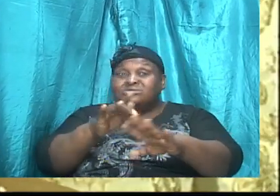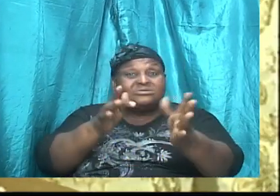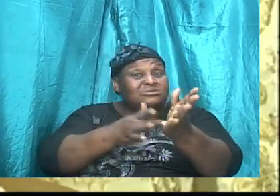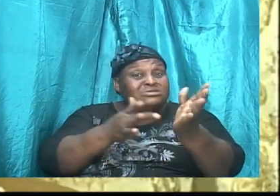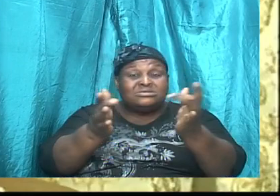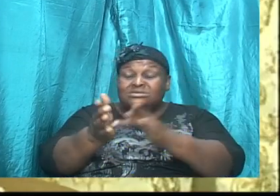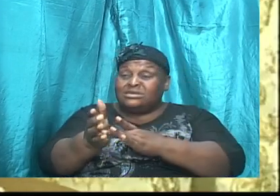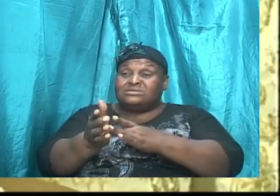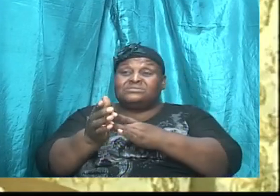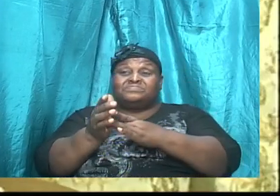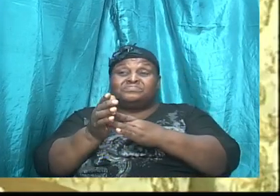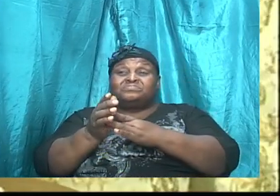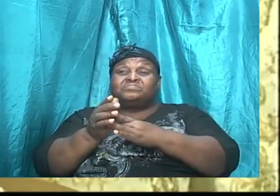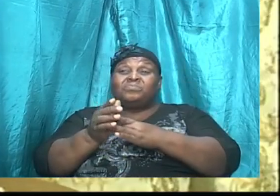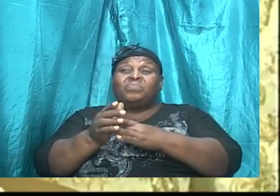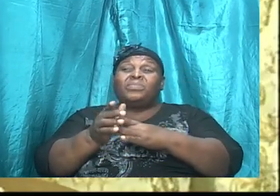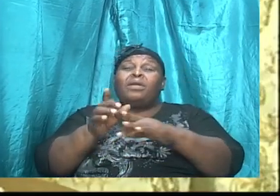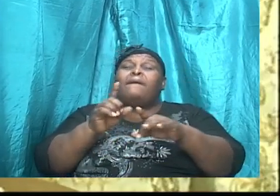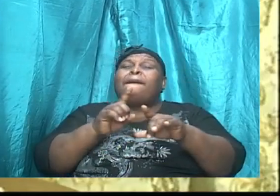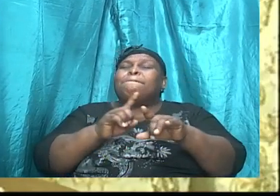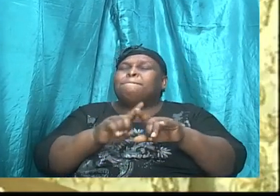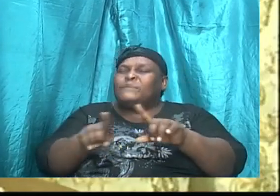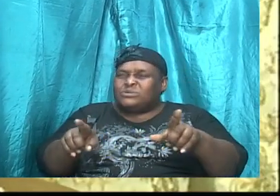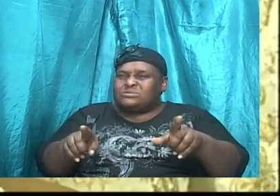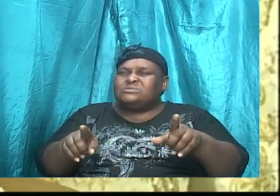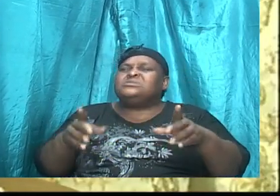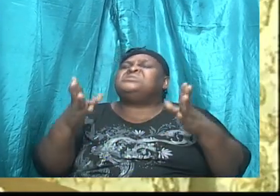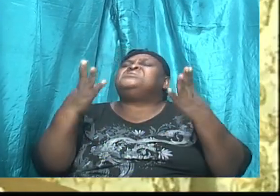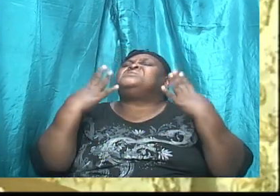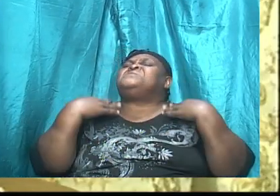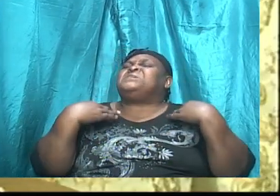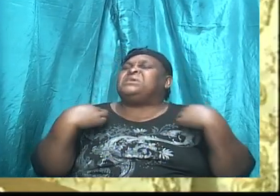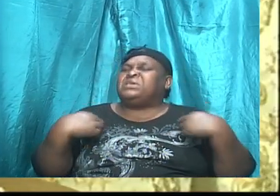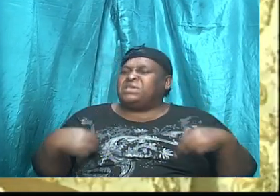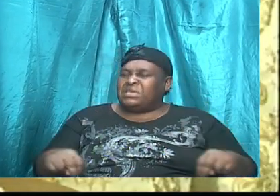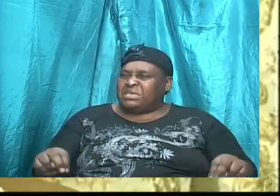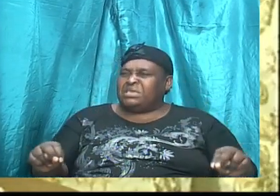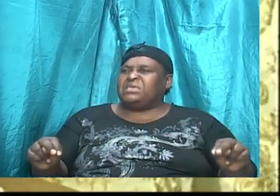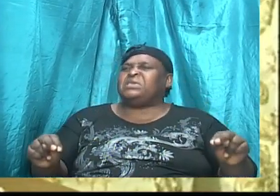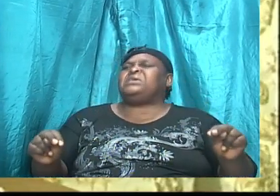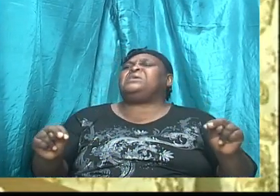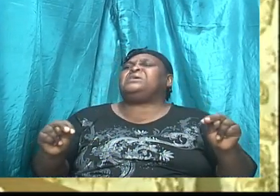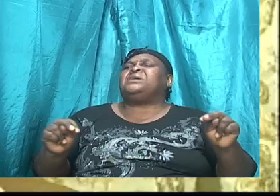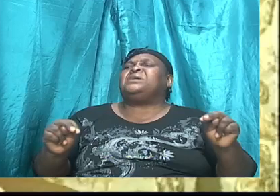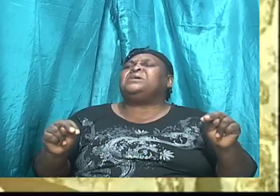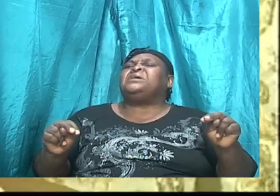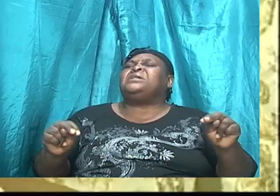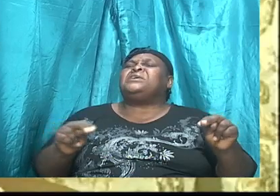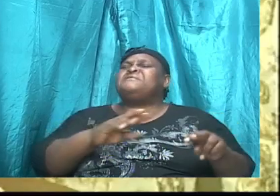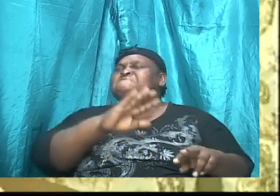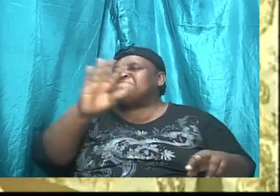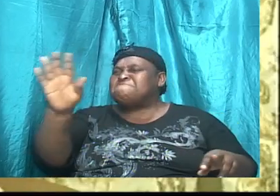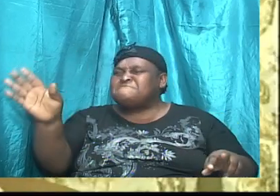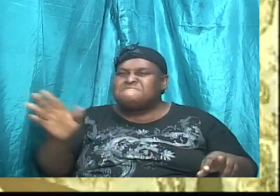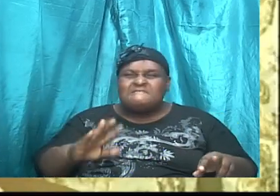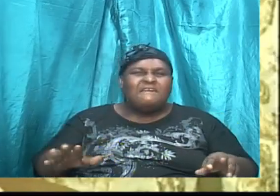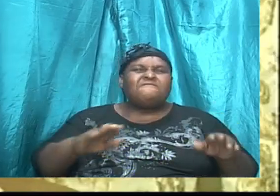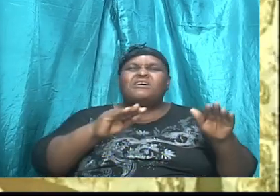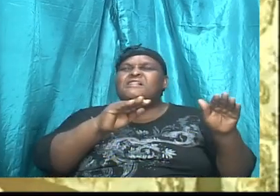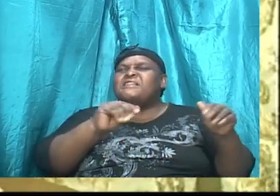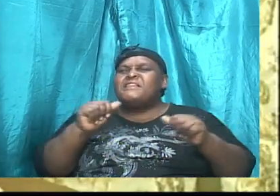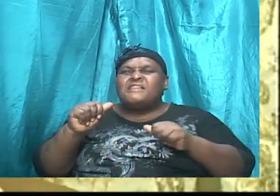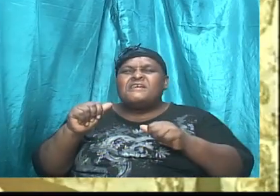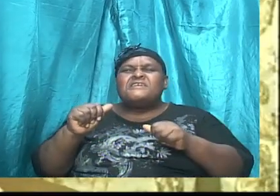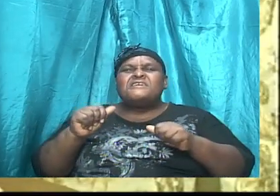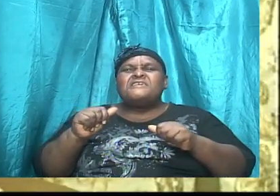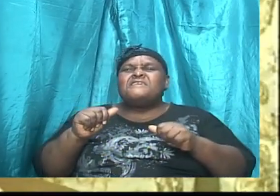But, the virtue of God did not flow to any of those other individuals that was there,